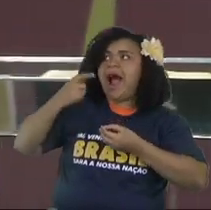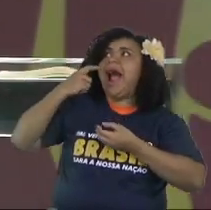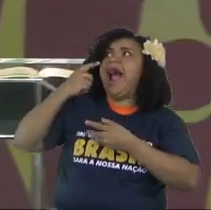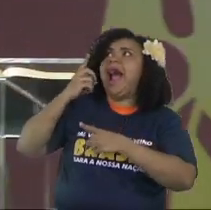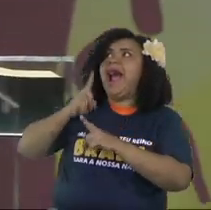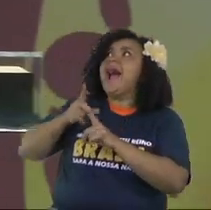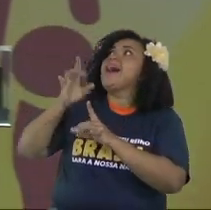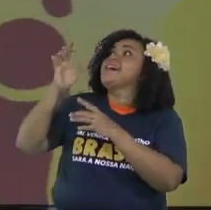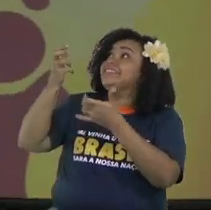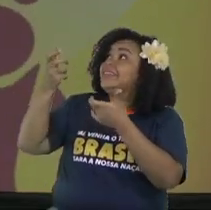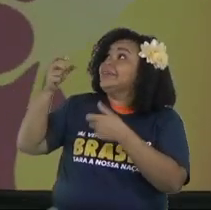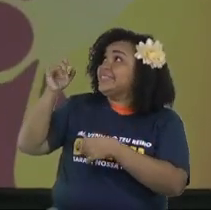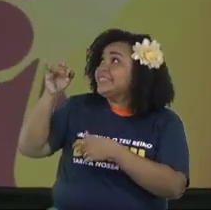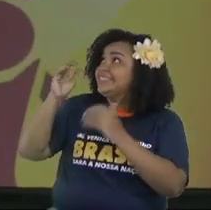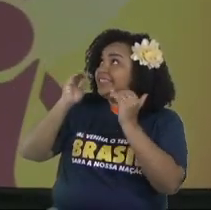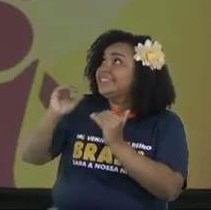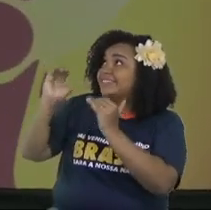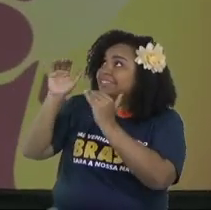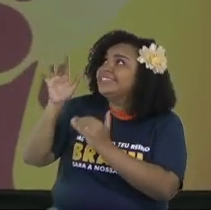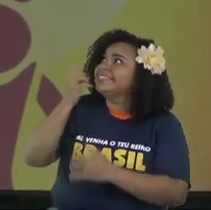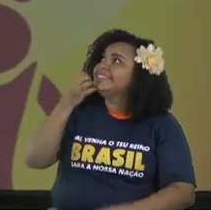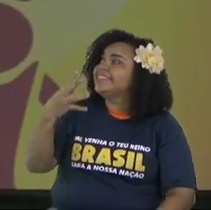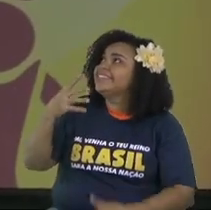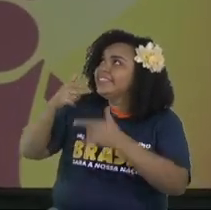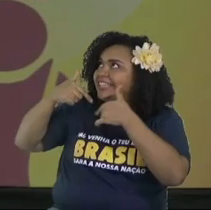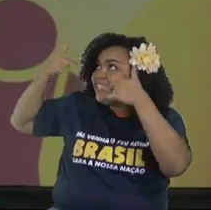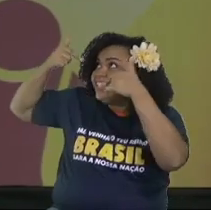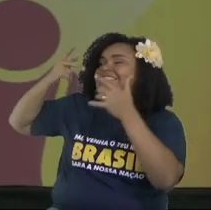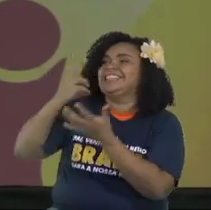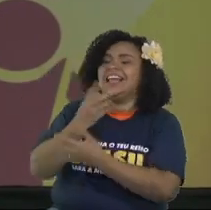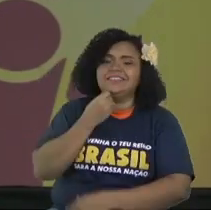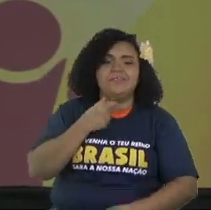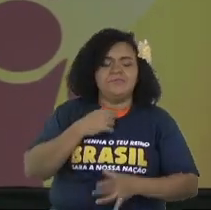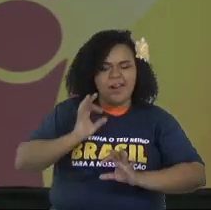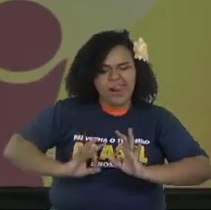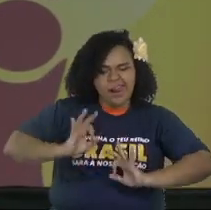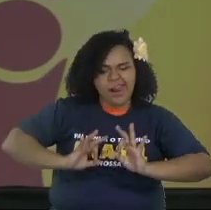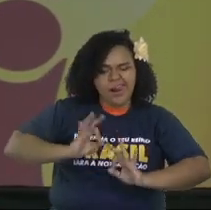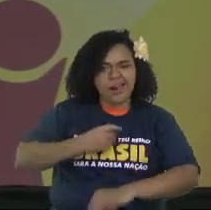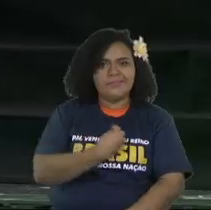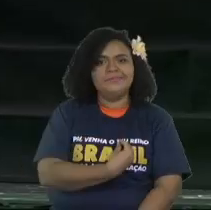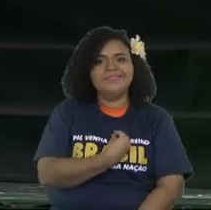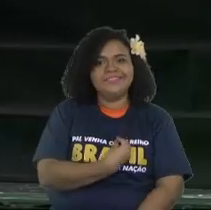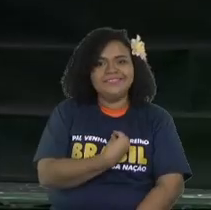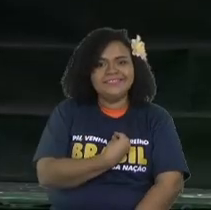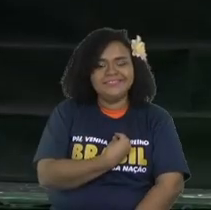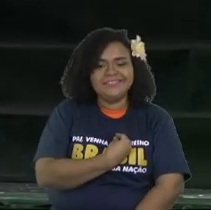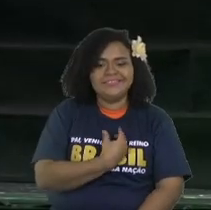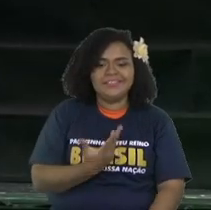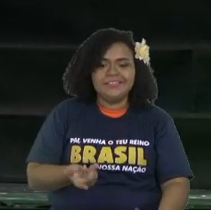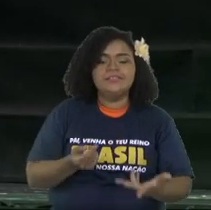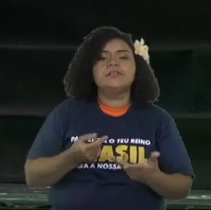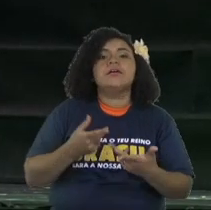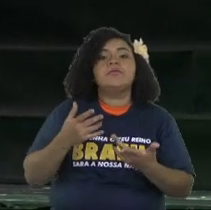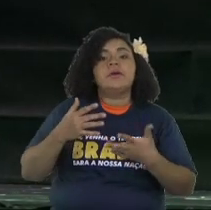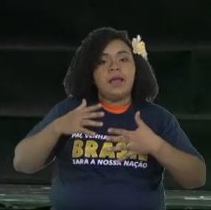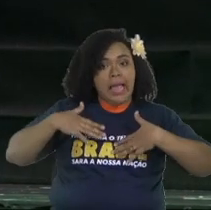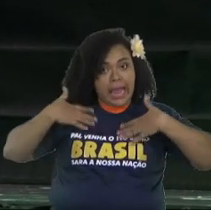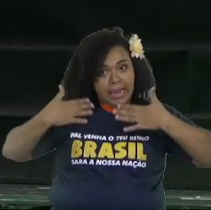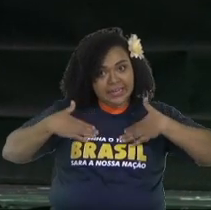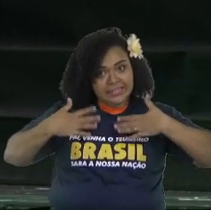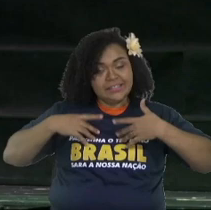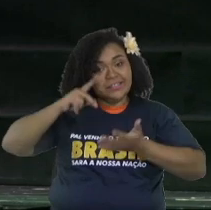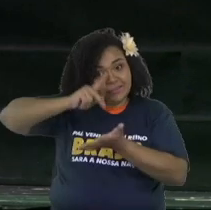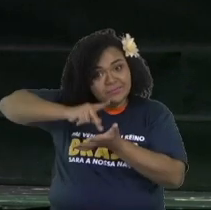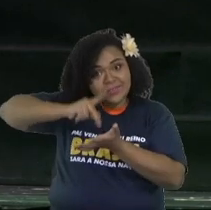members the children of God and God wants to be prosper and for this you have to have joy in the